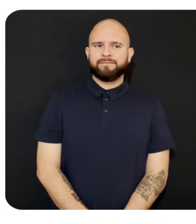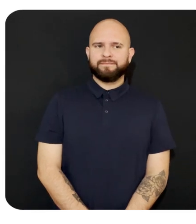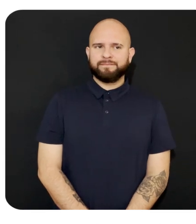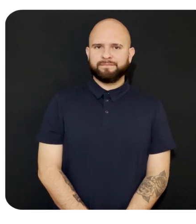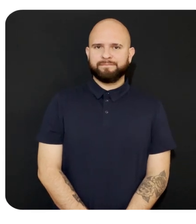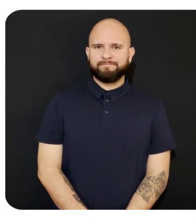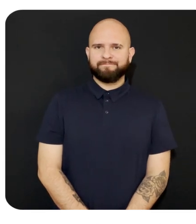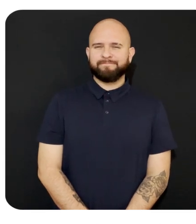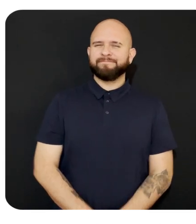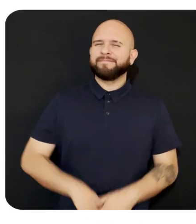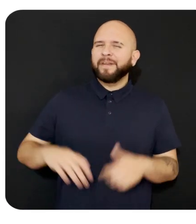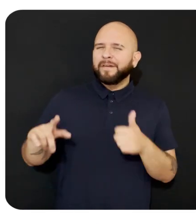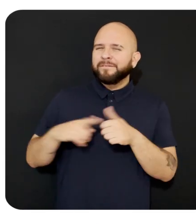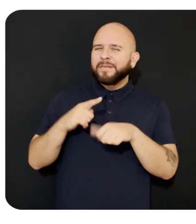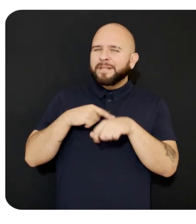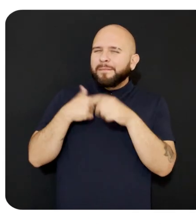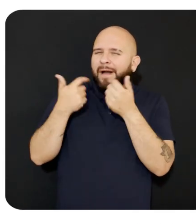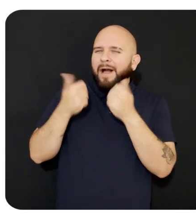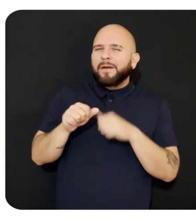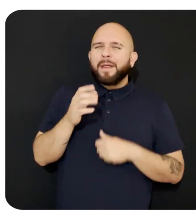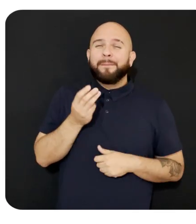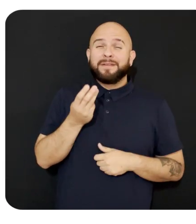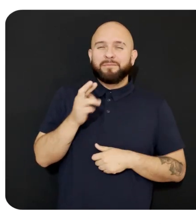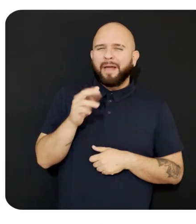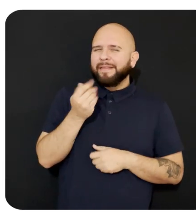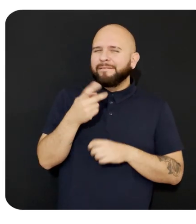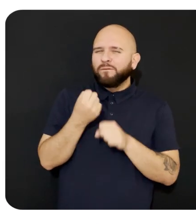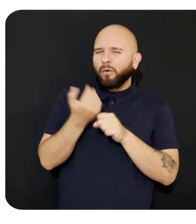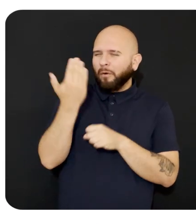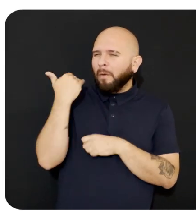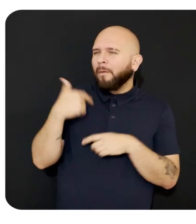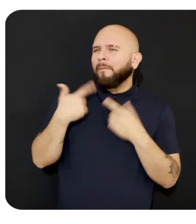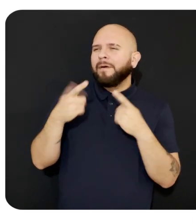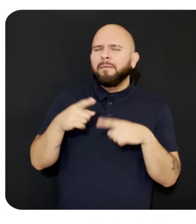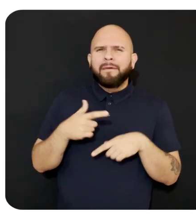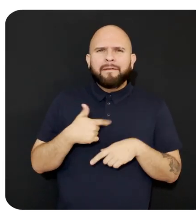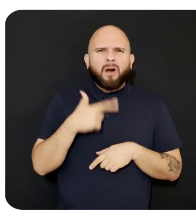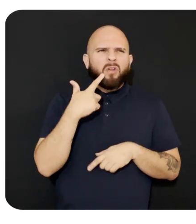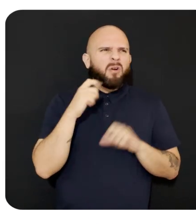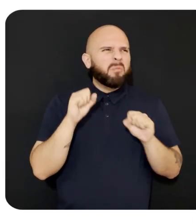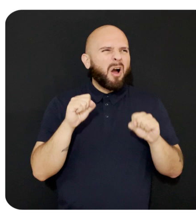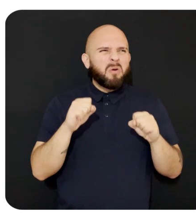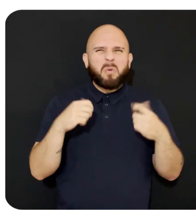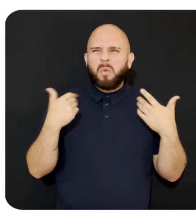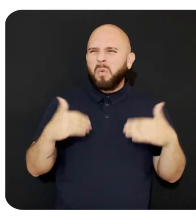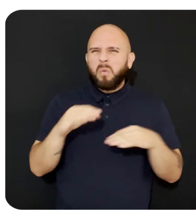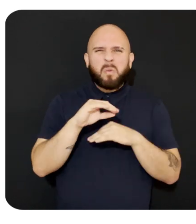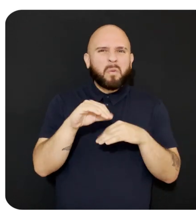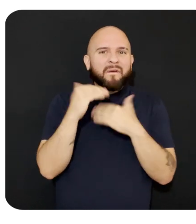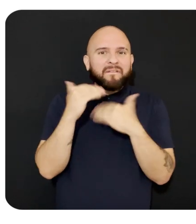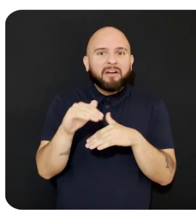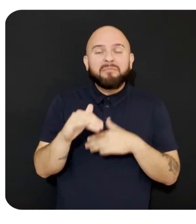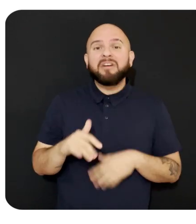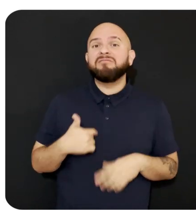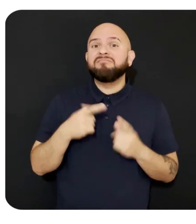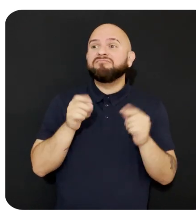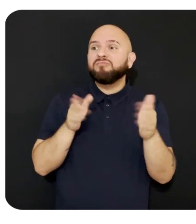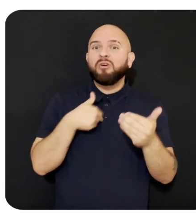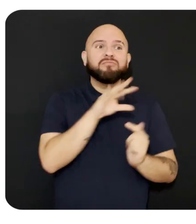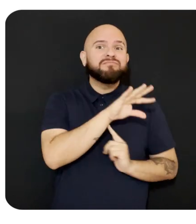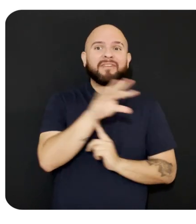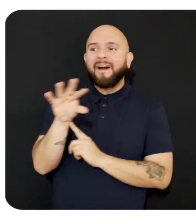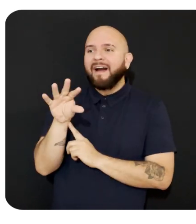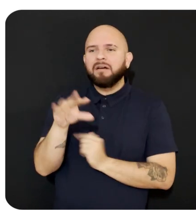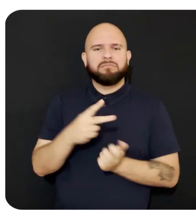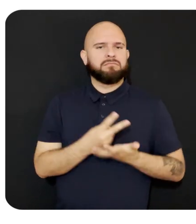When I first tried Mixed Reality a few years ago, I thought the possibility was unlimited. I tried scanning my room, but it